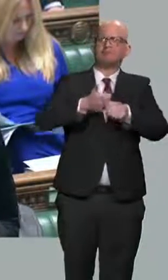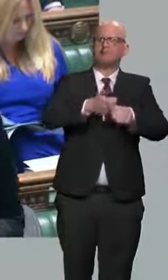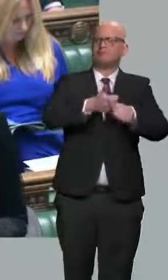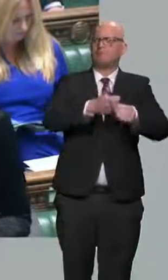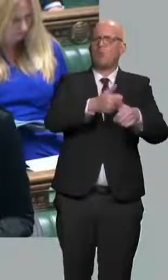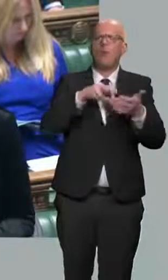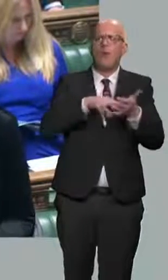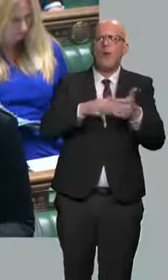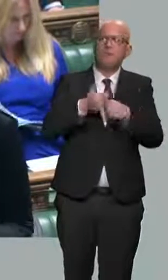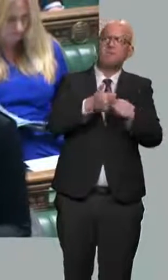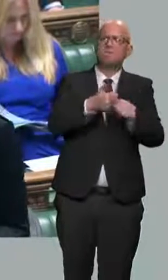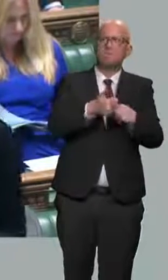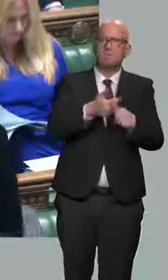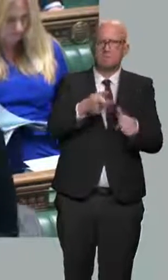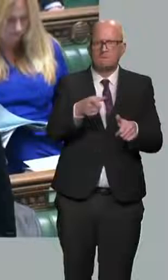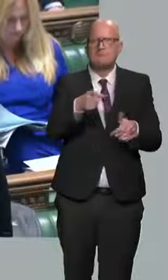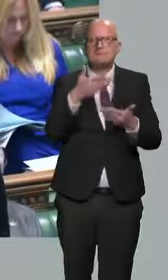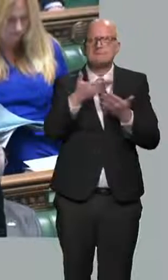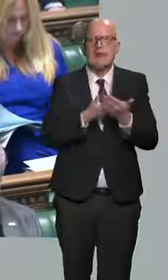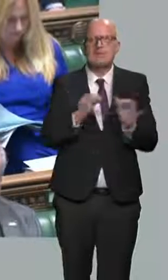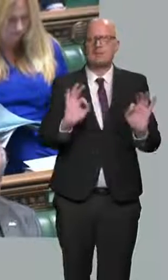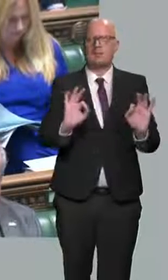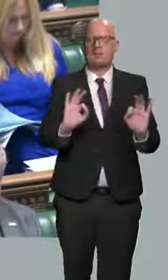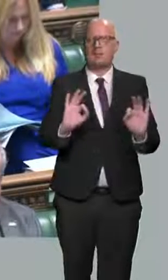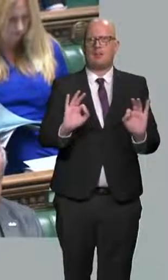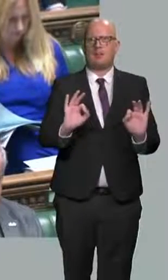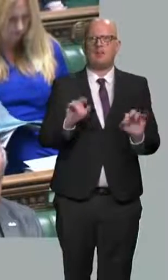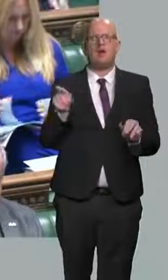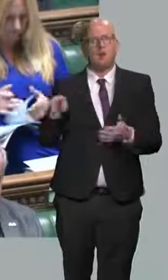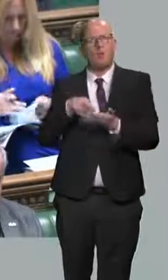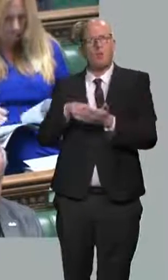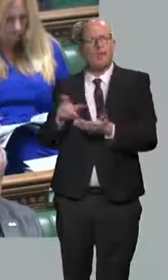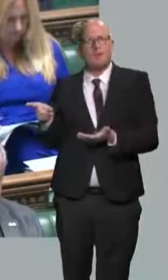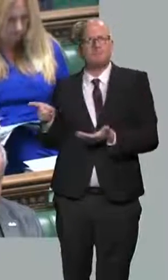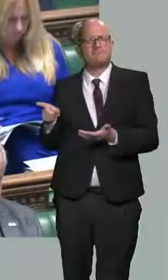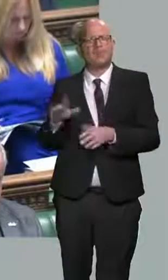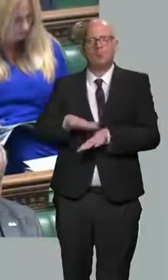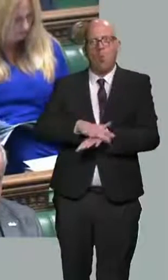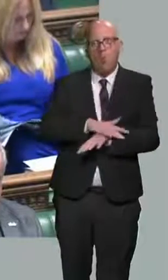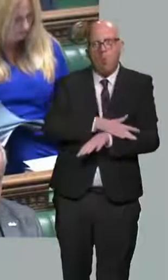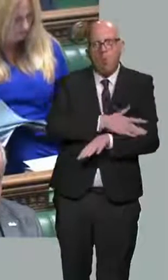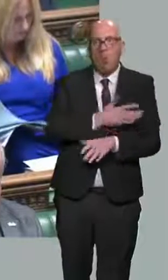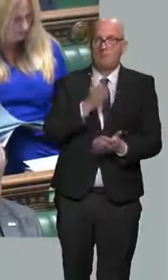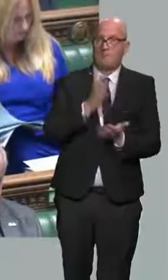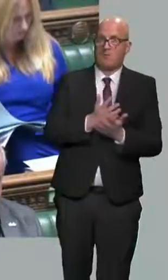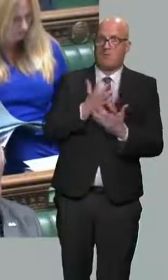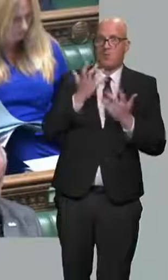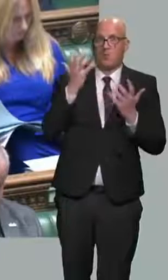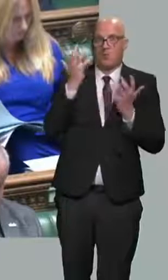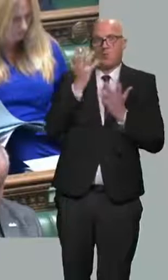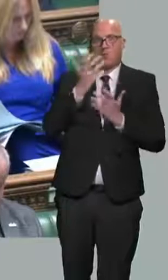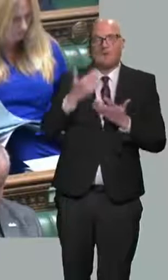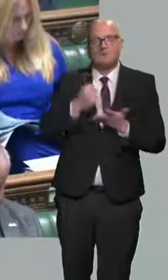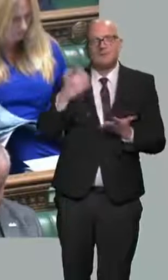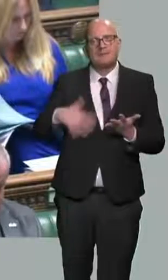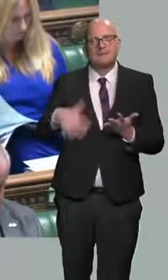statement, interestingly, is not the answer to reducing people's bills. It is slow and it is eye-wateringly expensive. We know